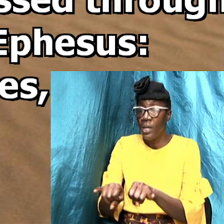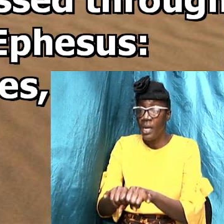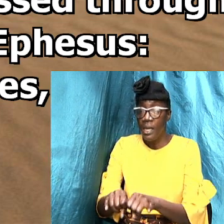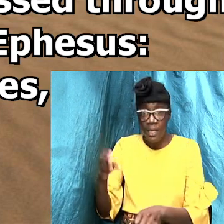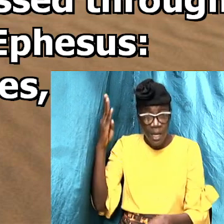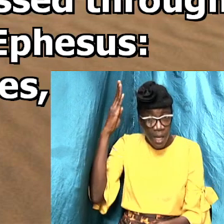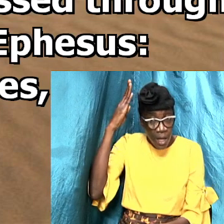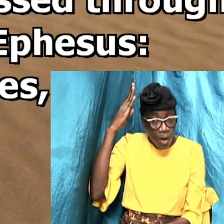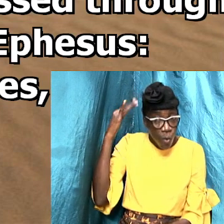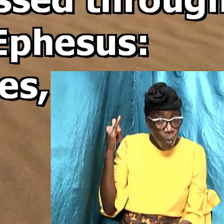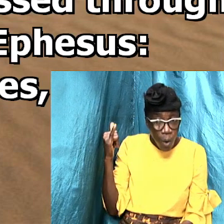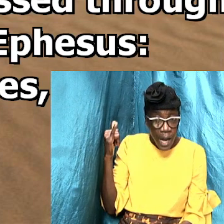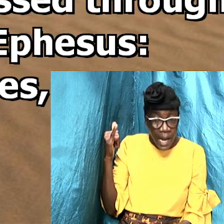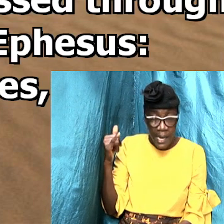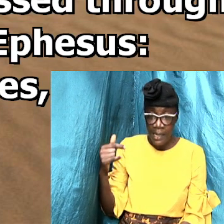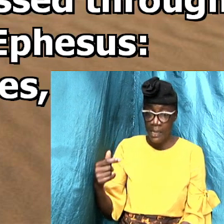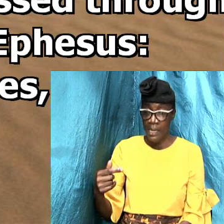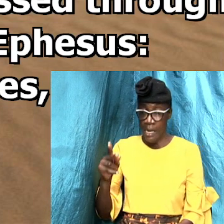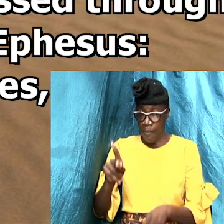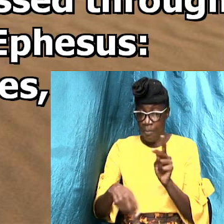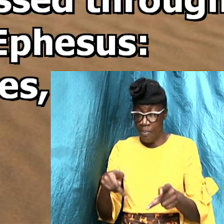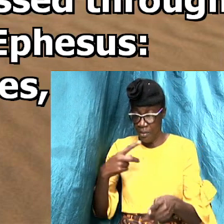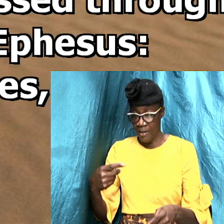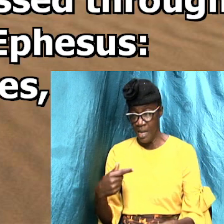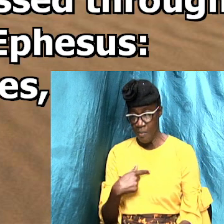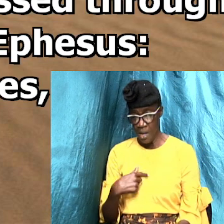some folks would say that I am baptized already